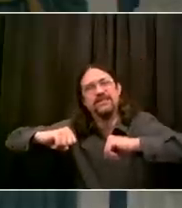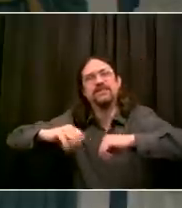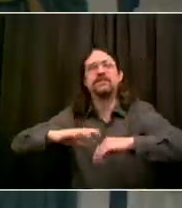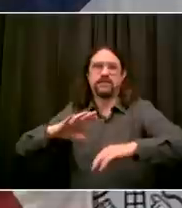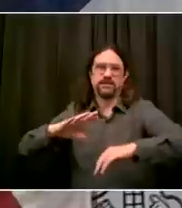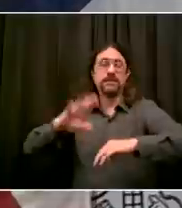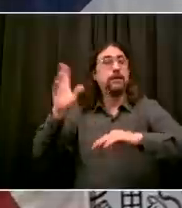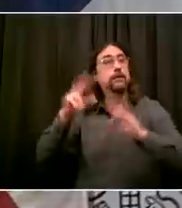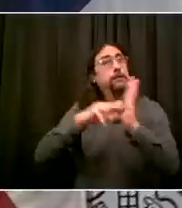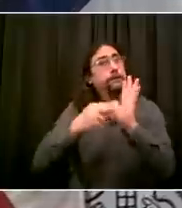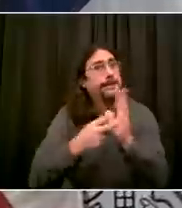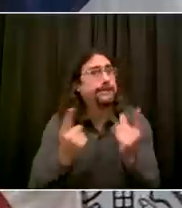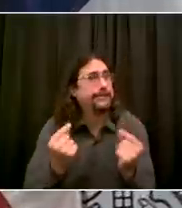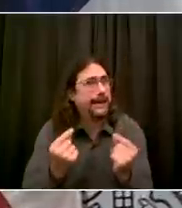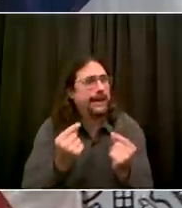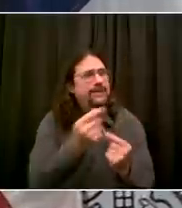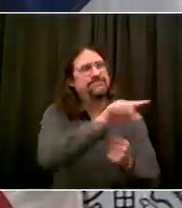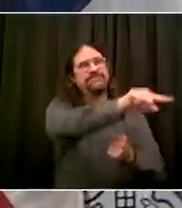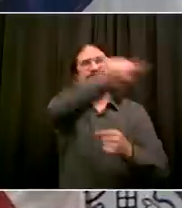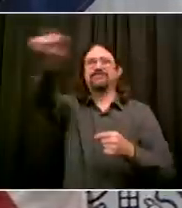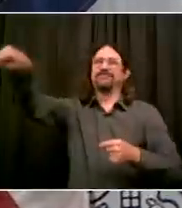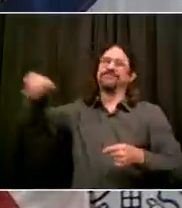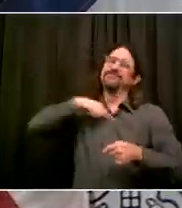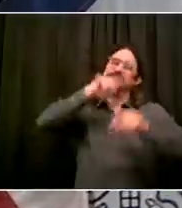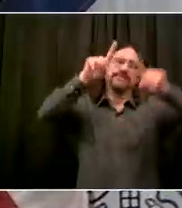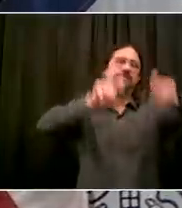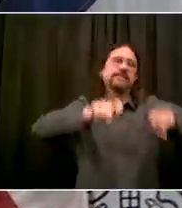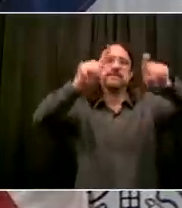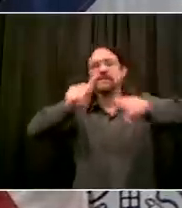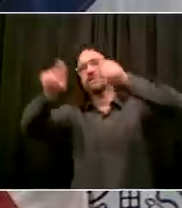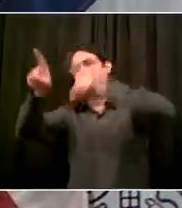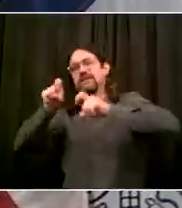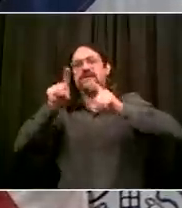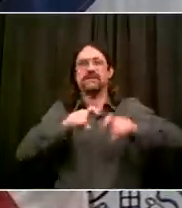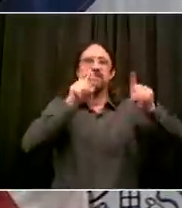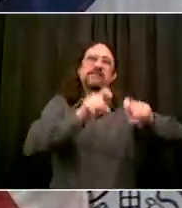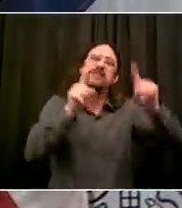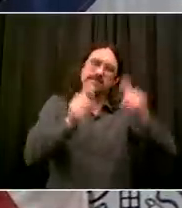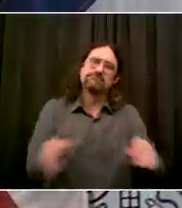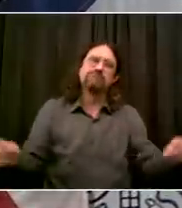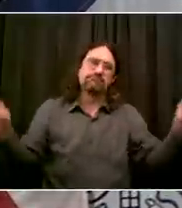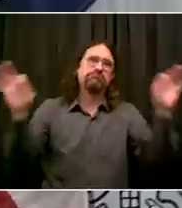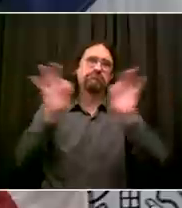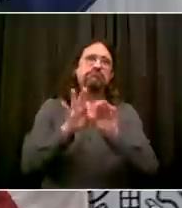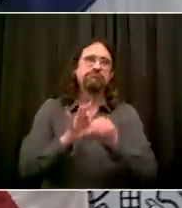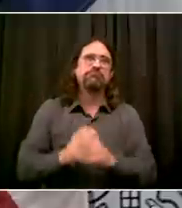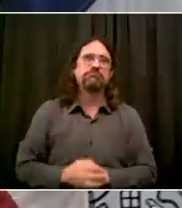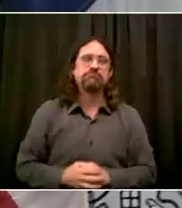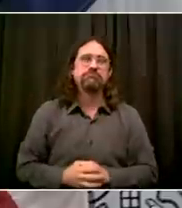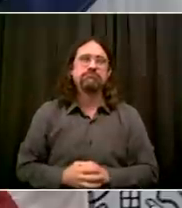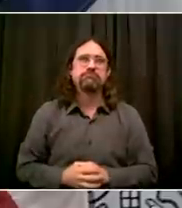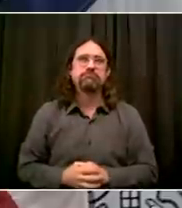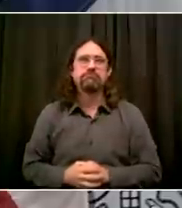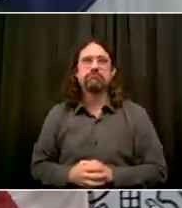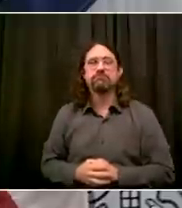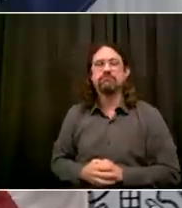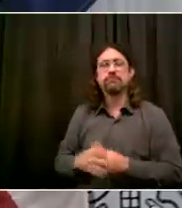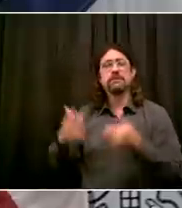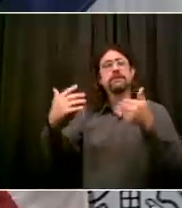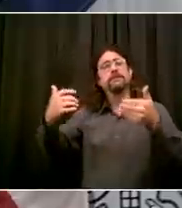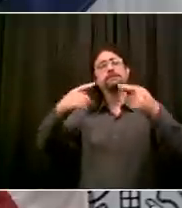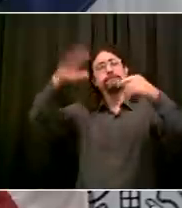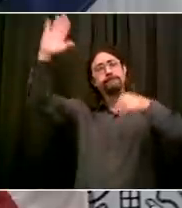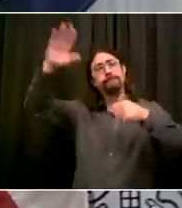Good morning, Mr. Mayor. How are you? Good. How are you doing? Very good. Thank you. I wanted to ask you about the